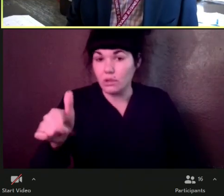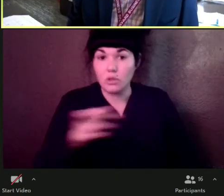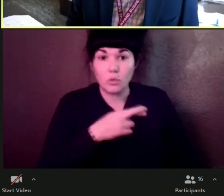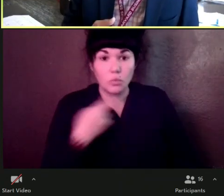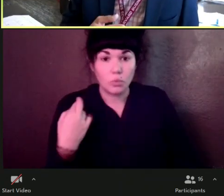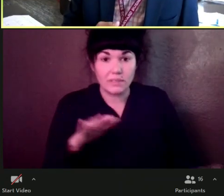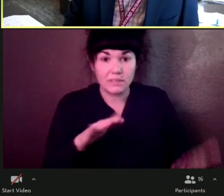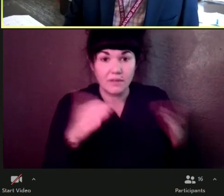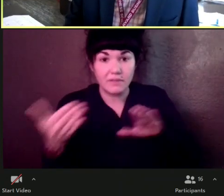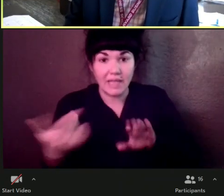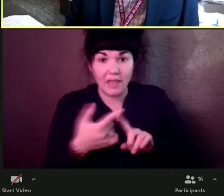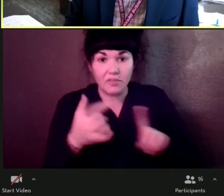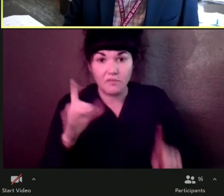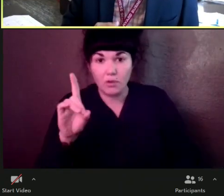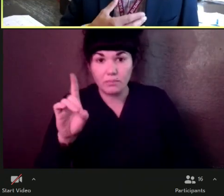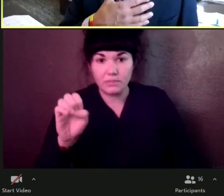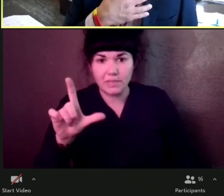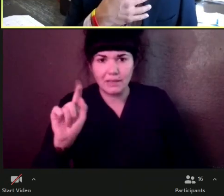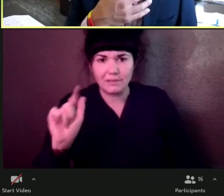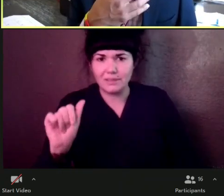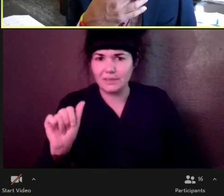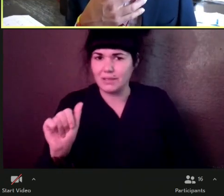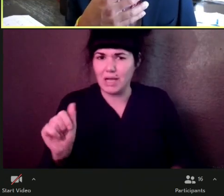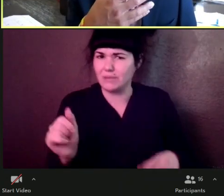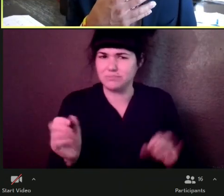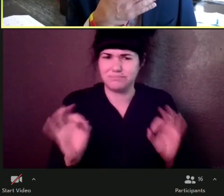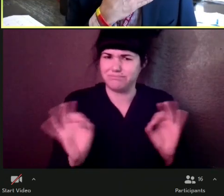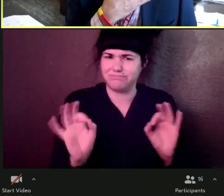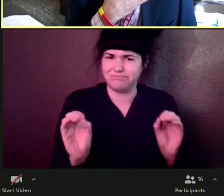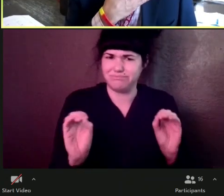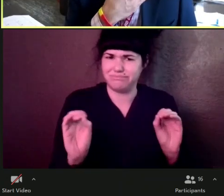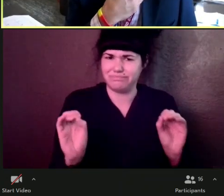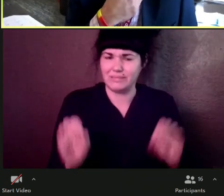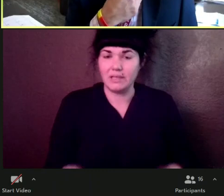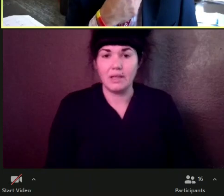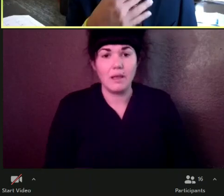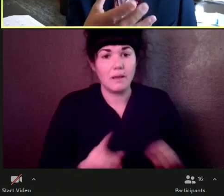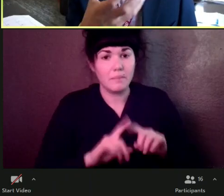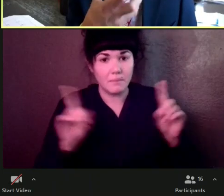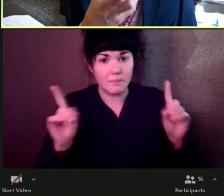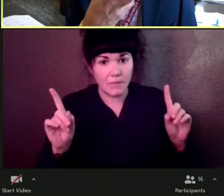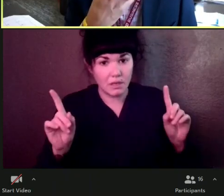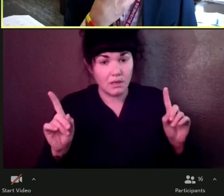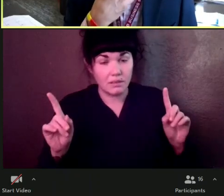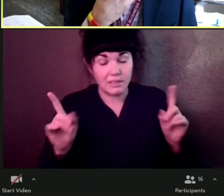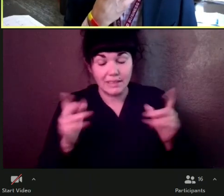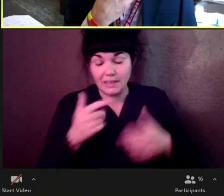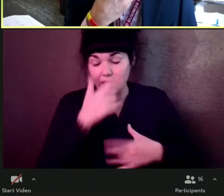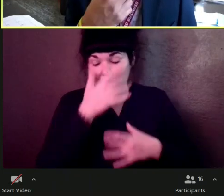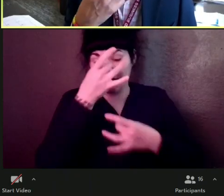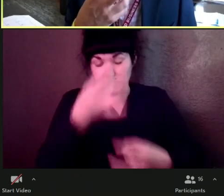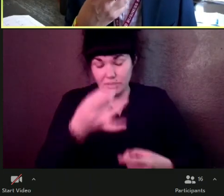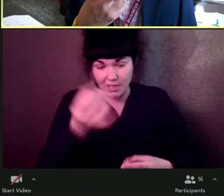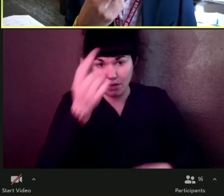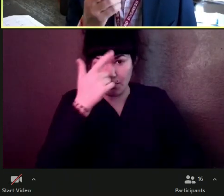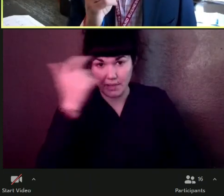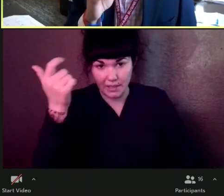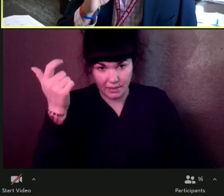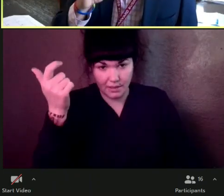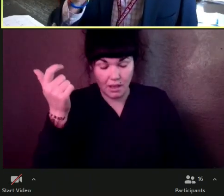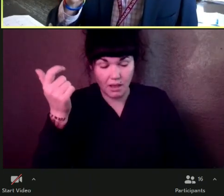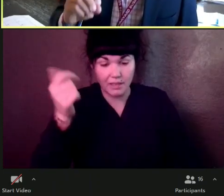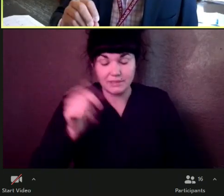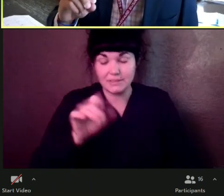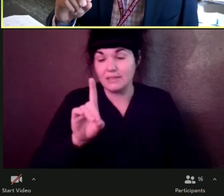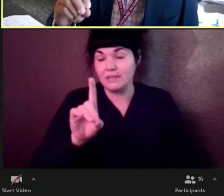about that. But the challenge is that now, because it looks like we can harbor it, we can, we can be in our bodies and our respiratory tract,